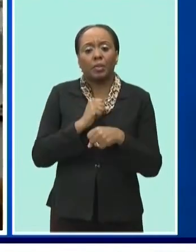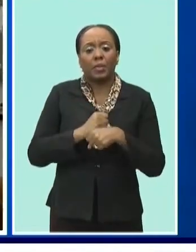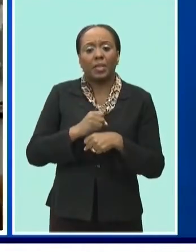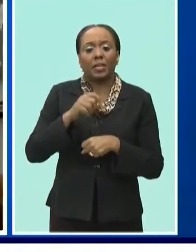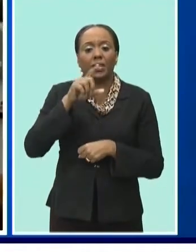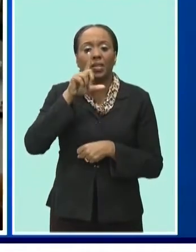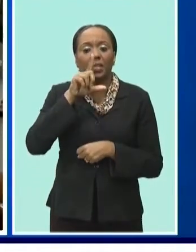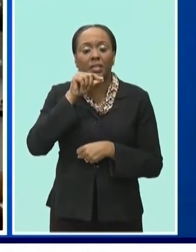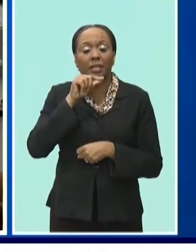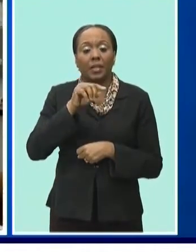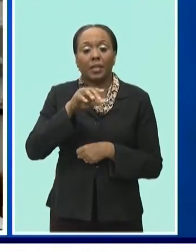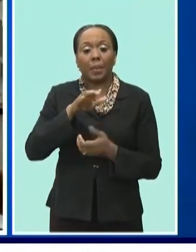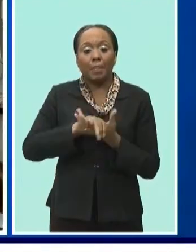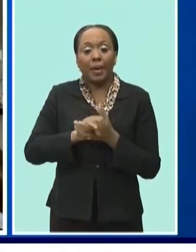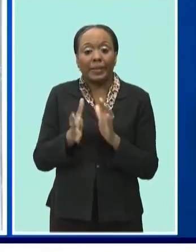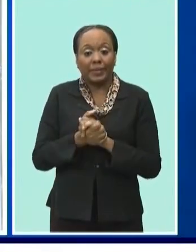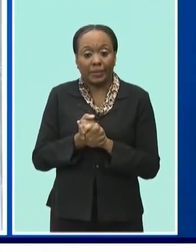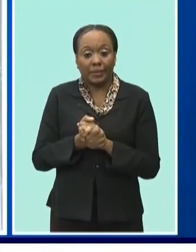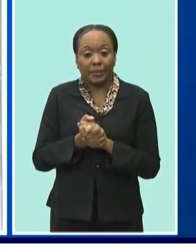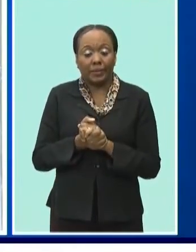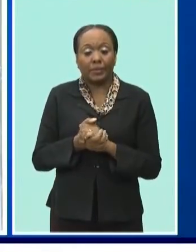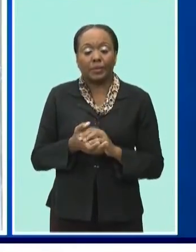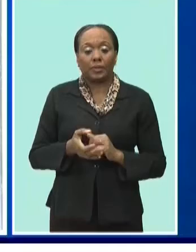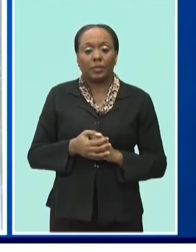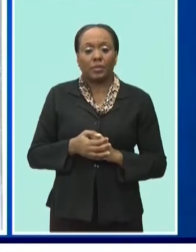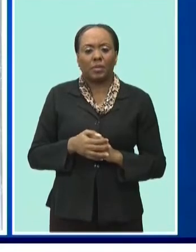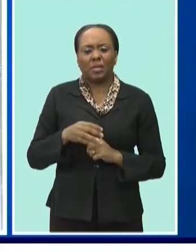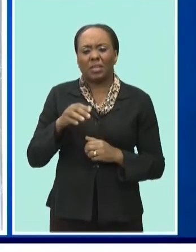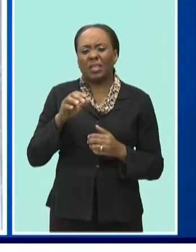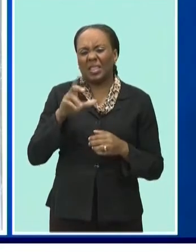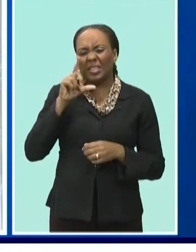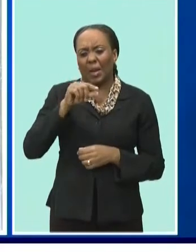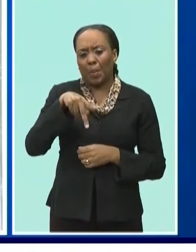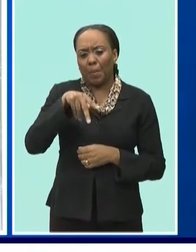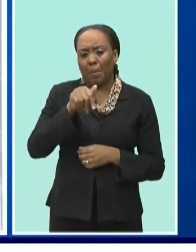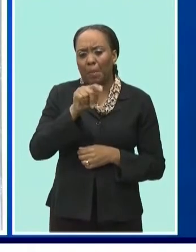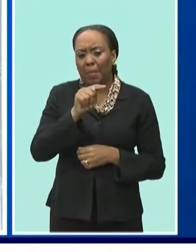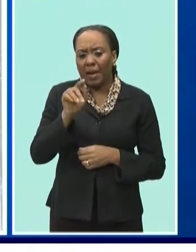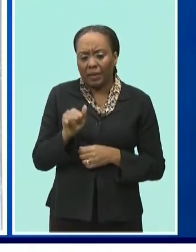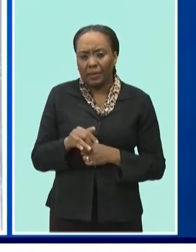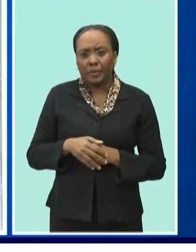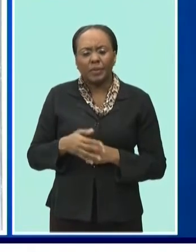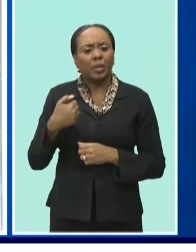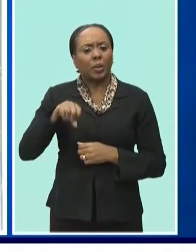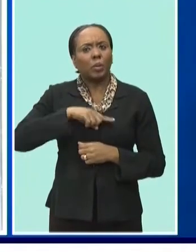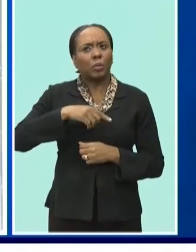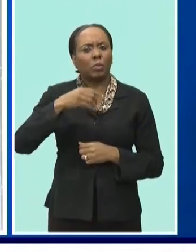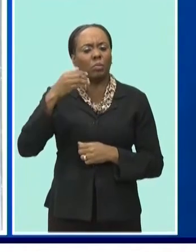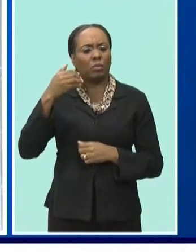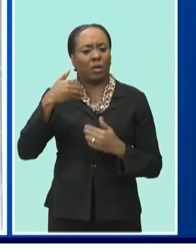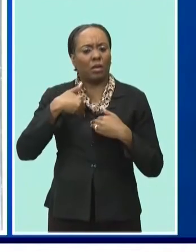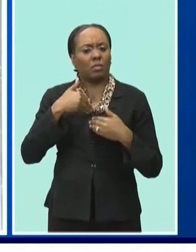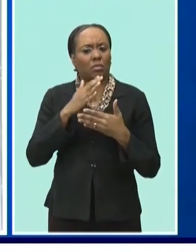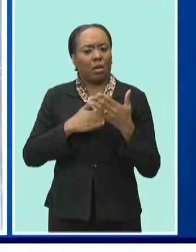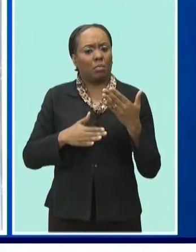patties the company needs. We just have specifications that we have to meet